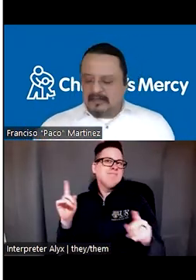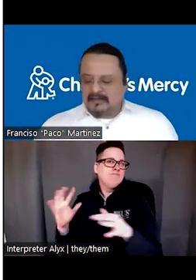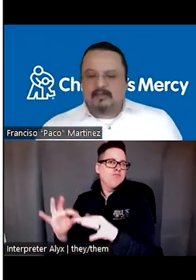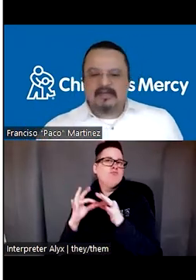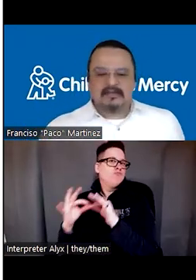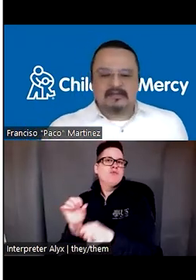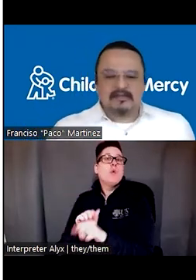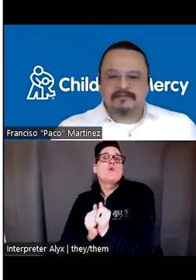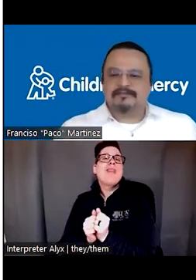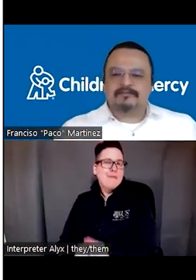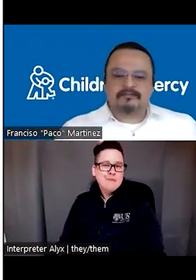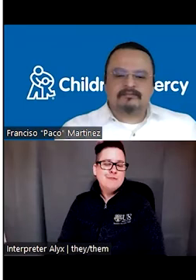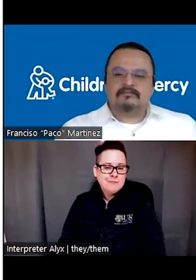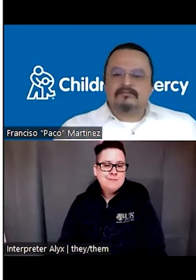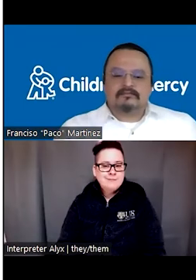your clients and patients.